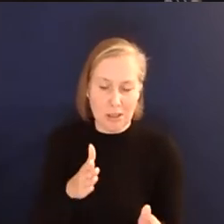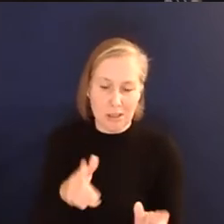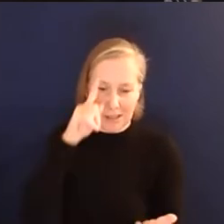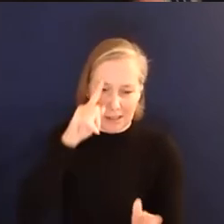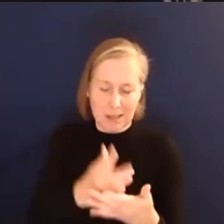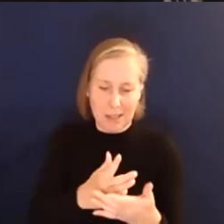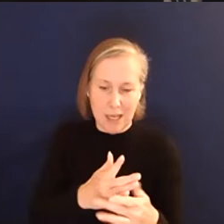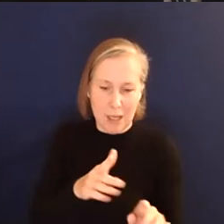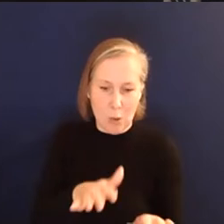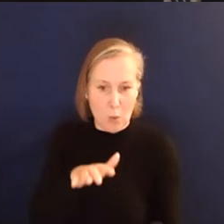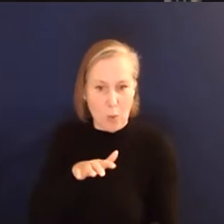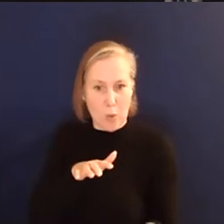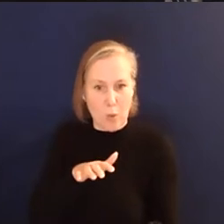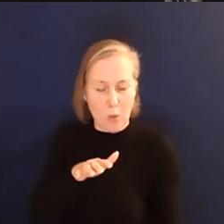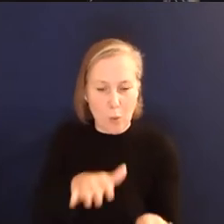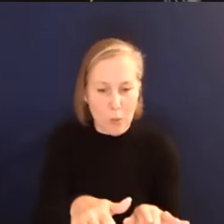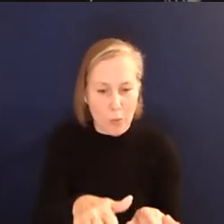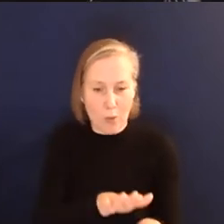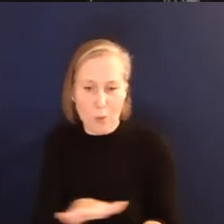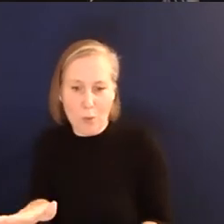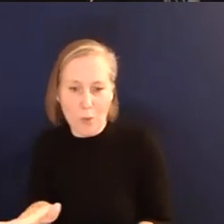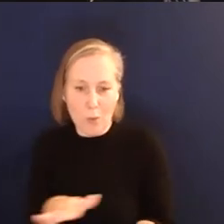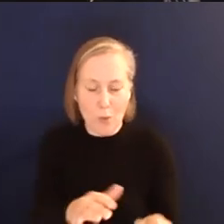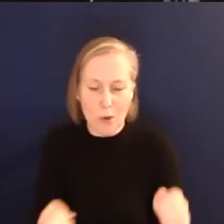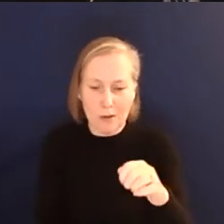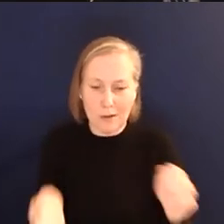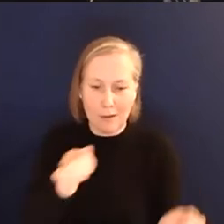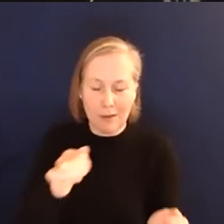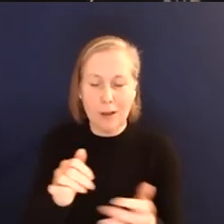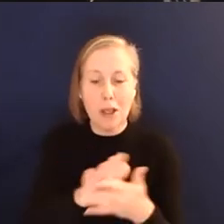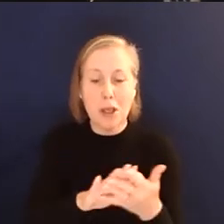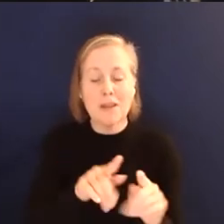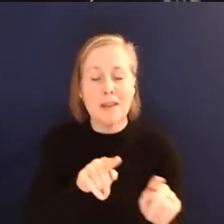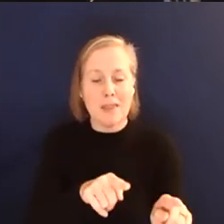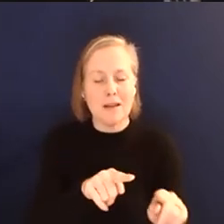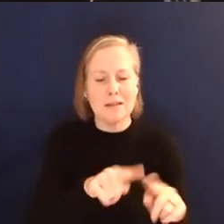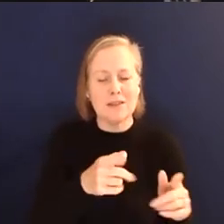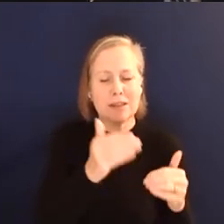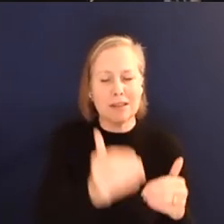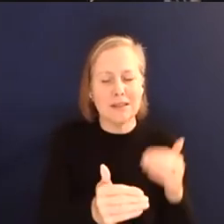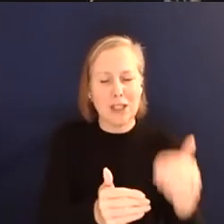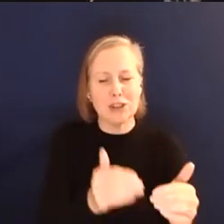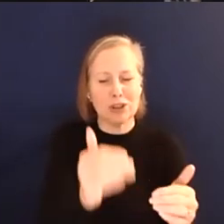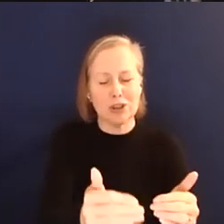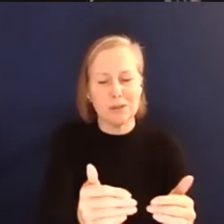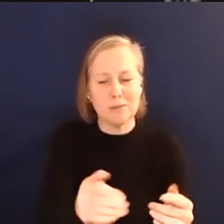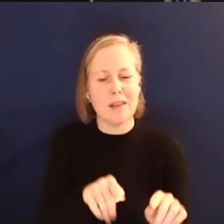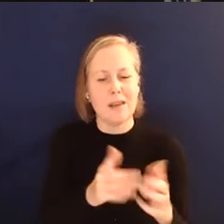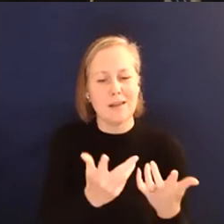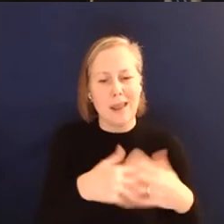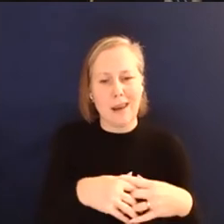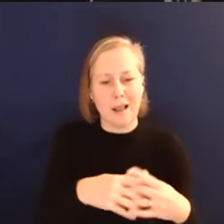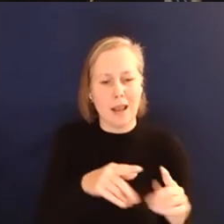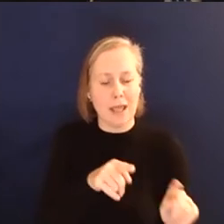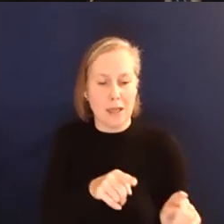do to avoid the accident? Well, I'm talking about these in separate stages. All of these things are technically happening at the same